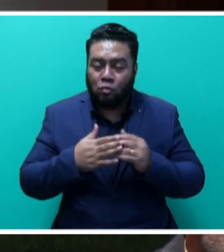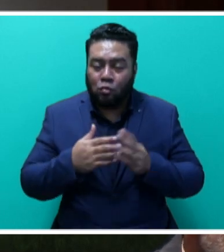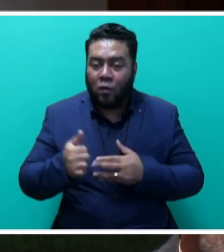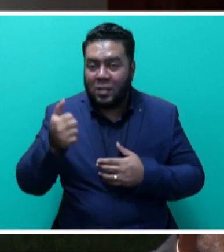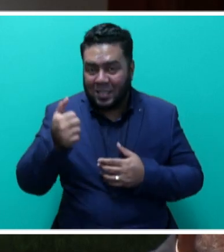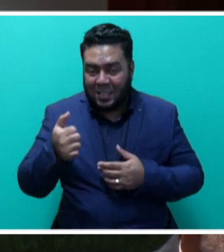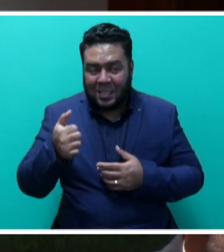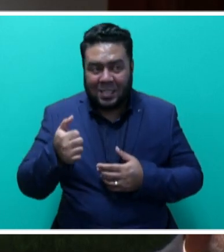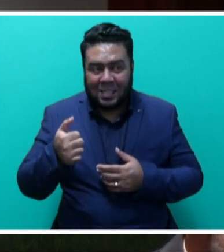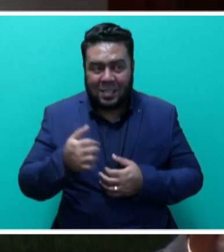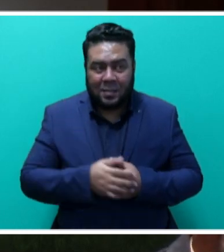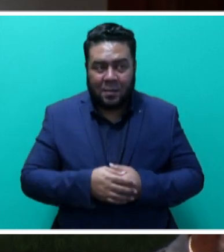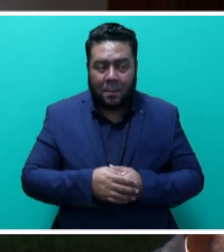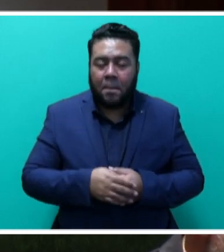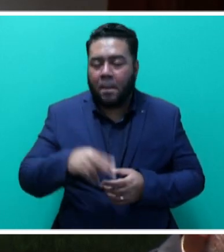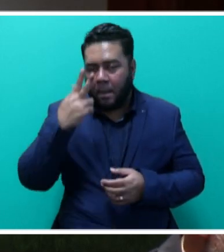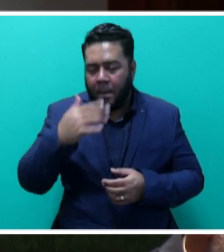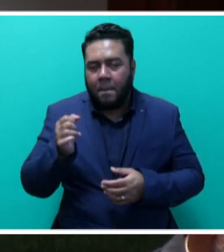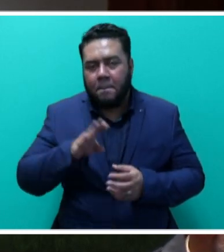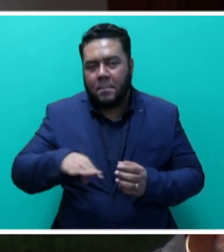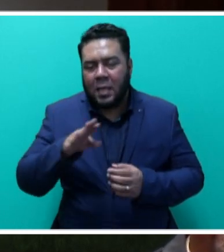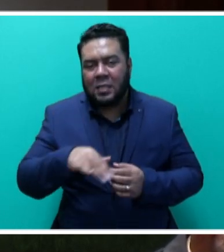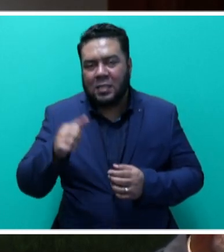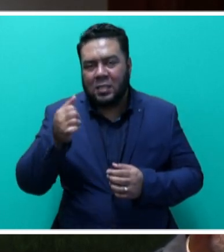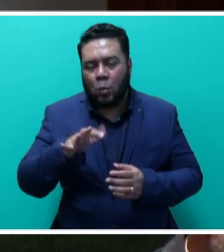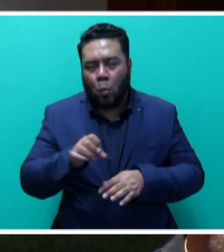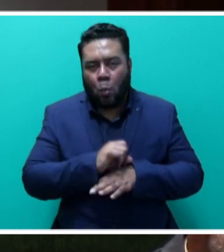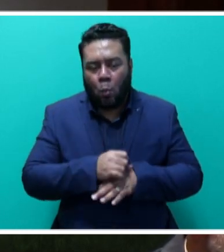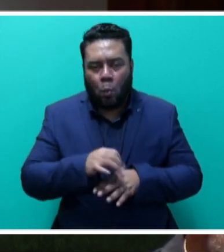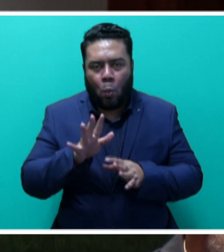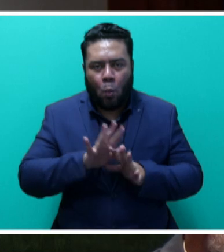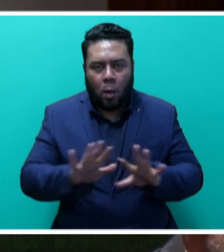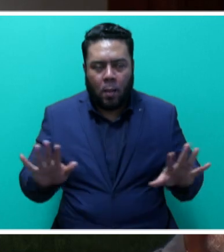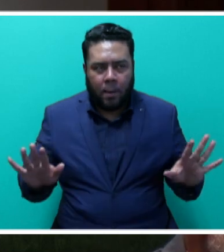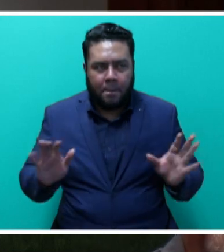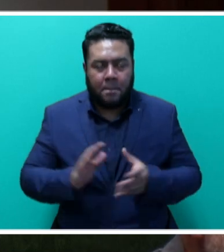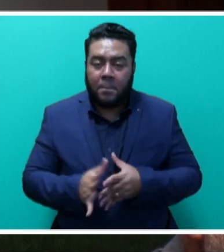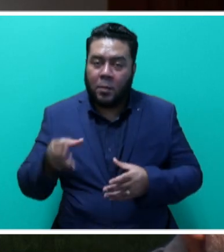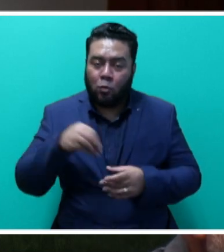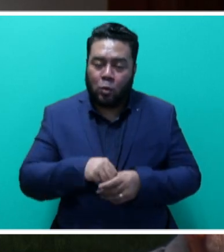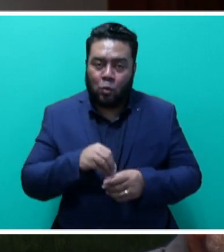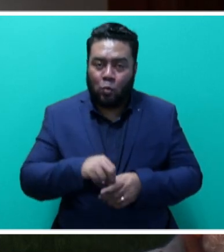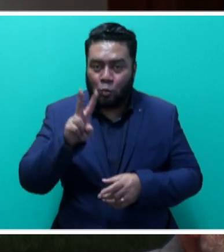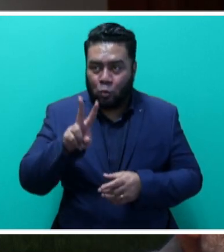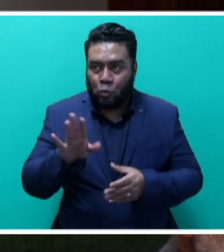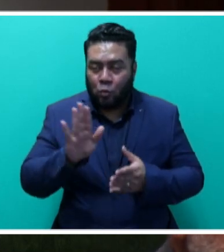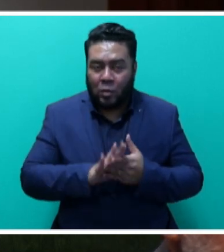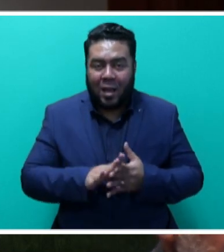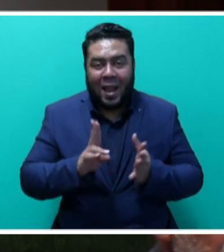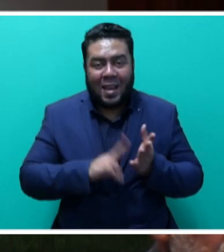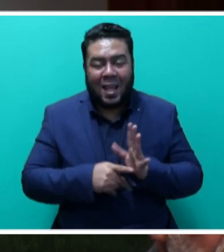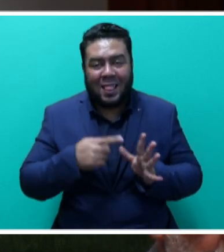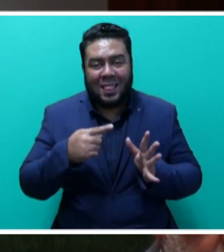six Nature-Based Solutions seawalls, which include two sites within the Nateo Bay